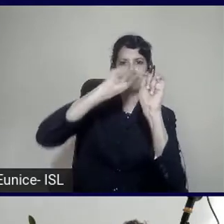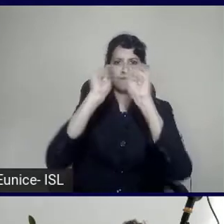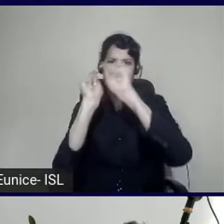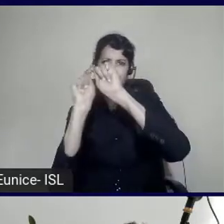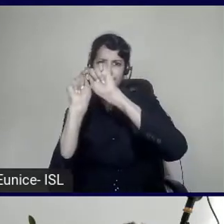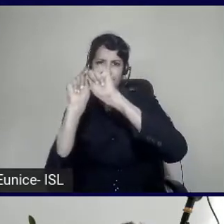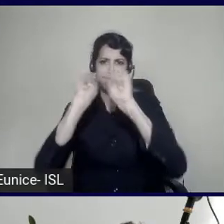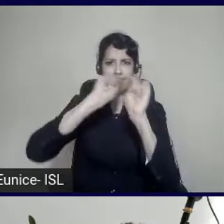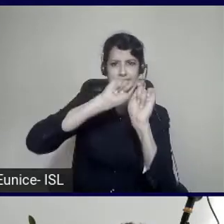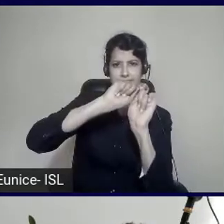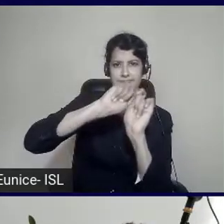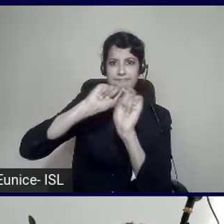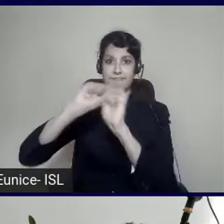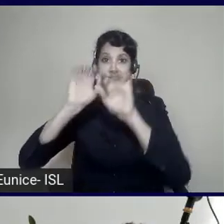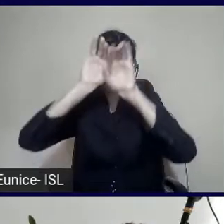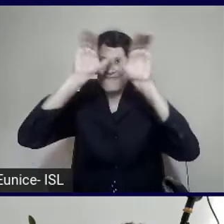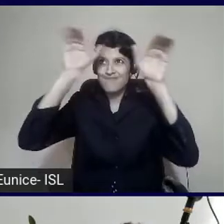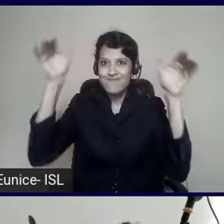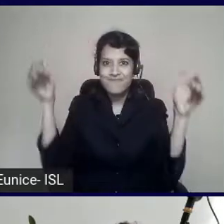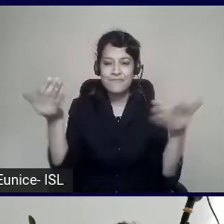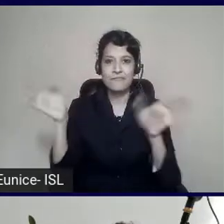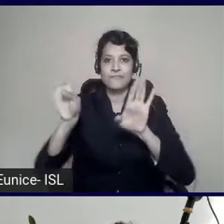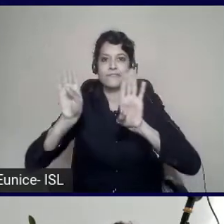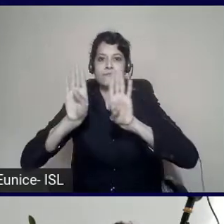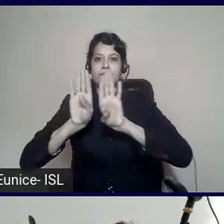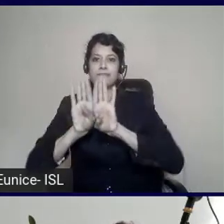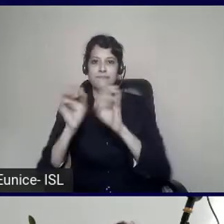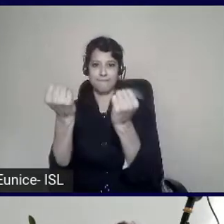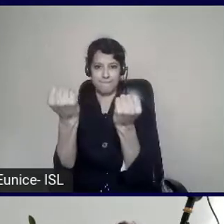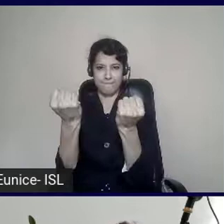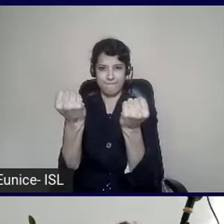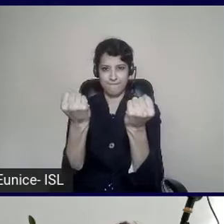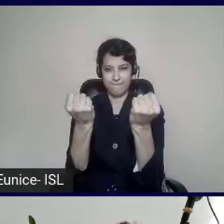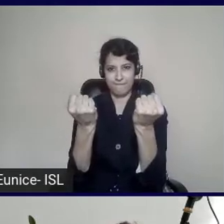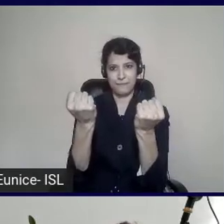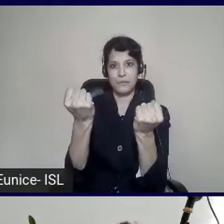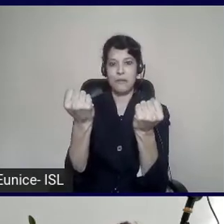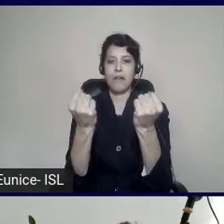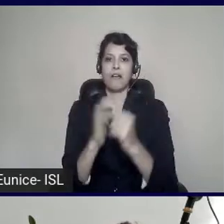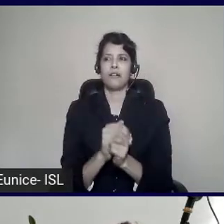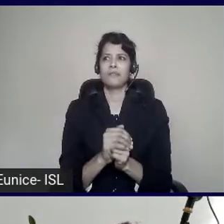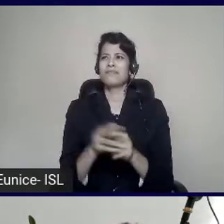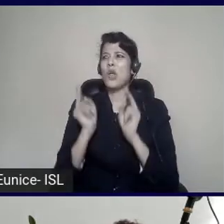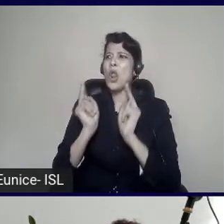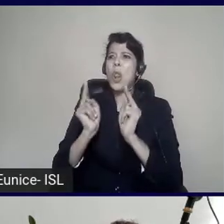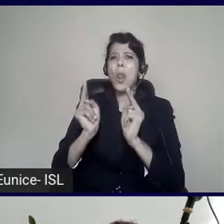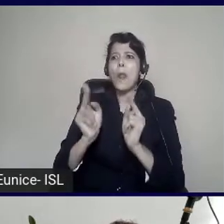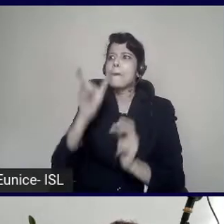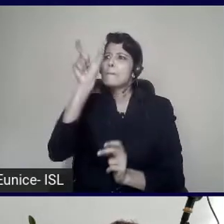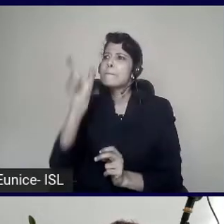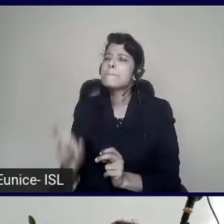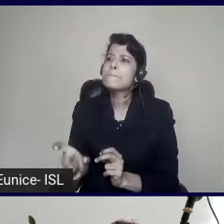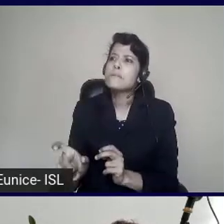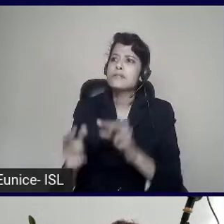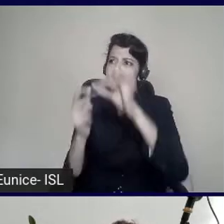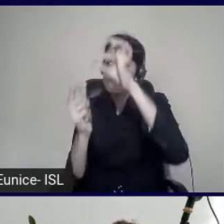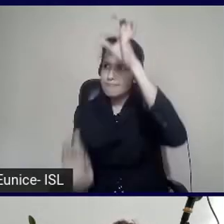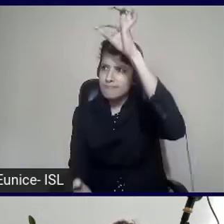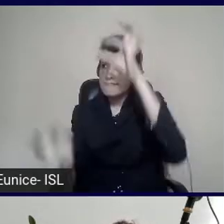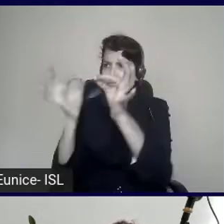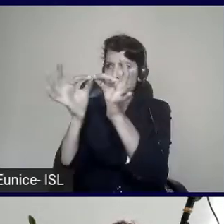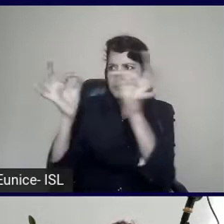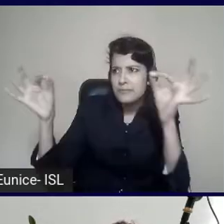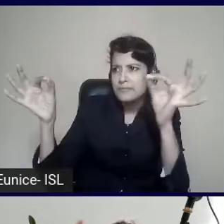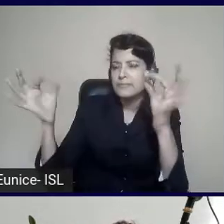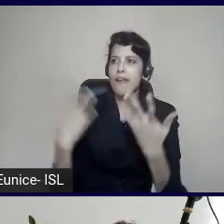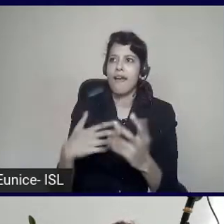average of that 4,000. The problem with that is that that average person didn't exist. Just that person was